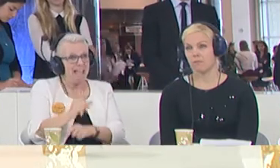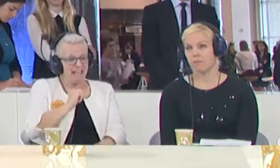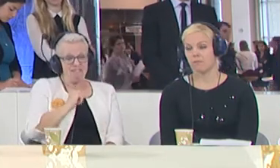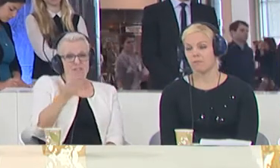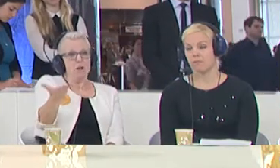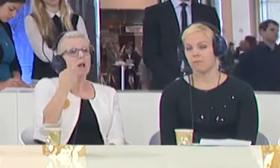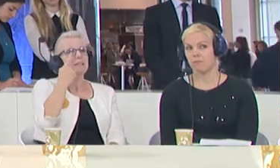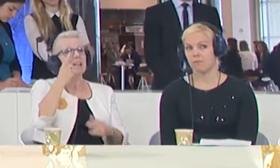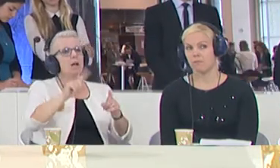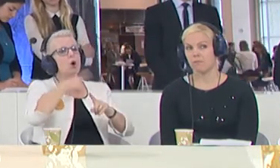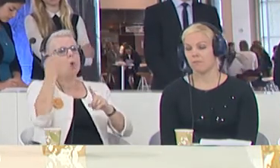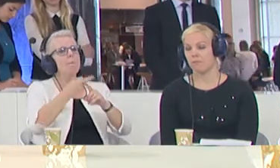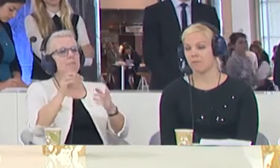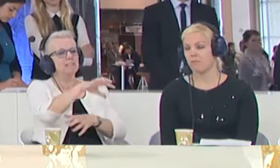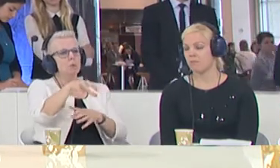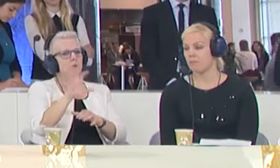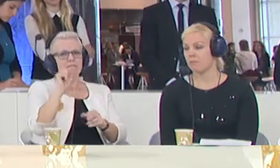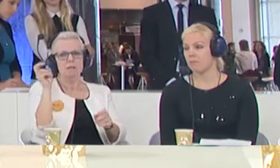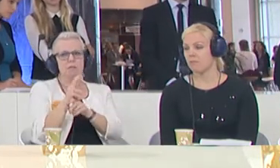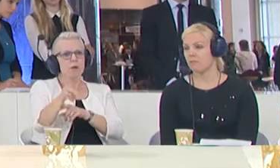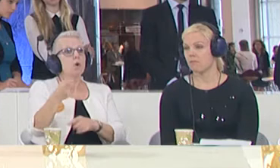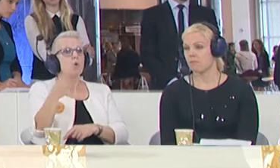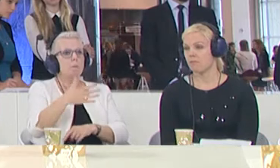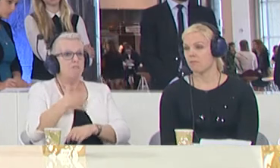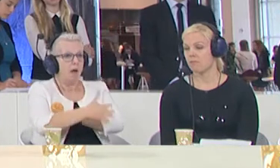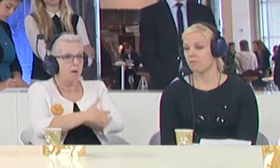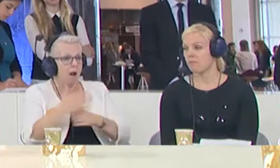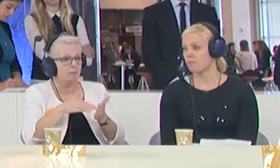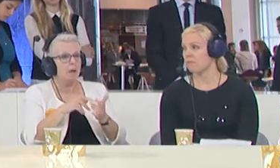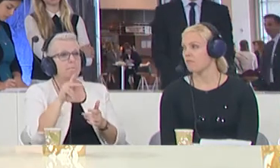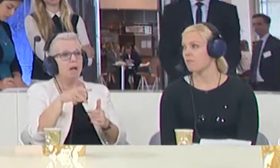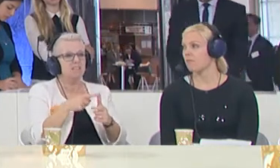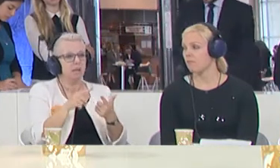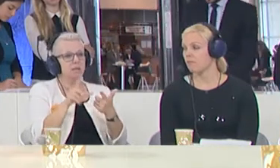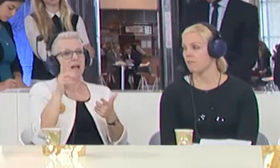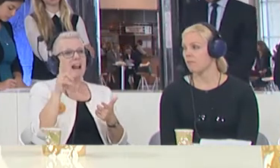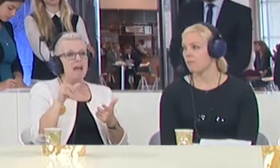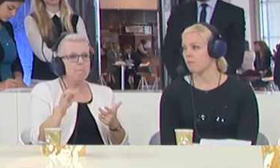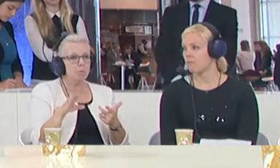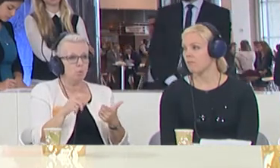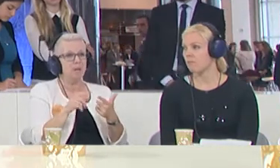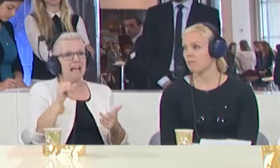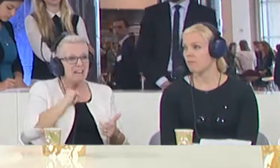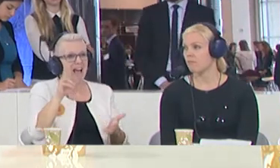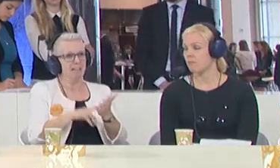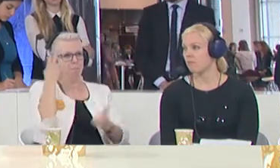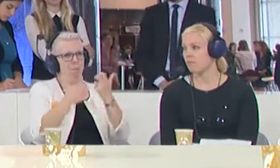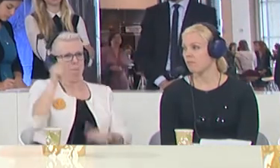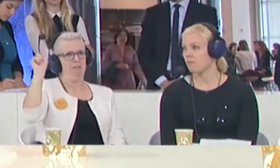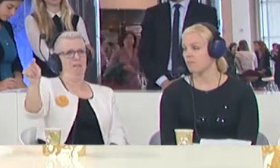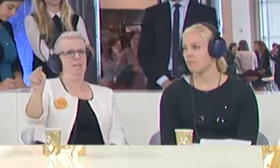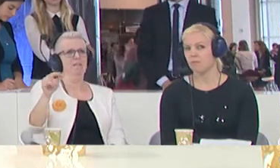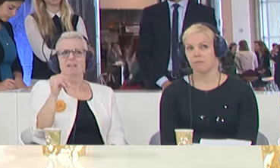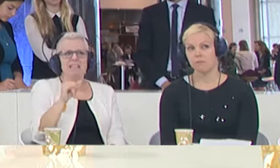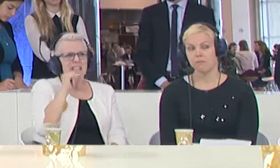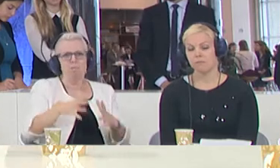look at the global situation, most refugees are in much poorer countries like Pakistan, Lebanon, they have a real problem. We're talking about very small